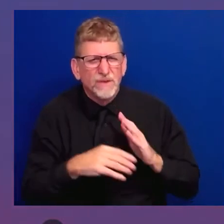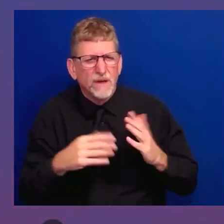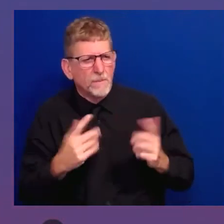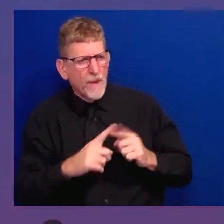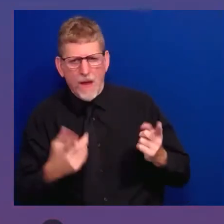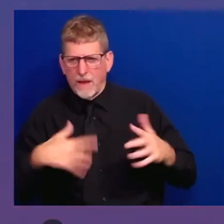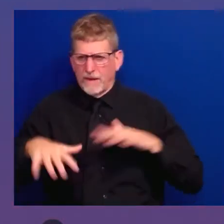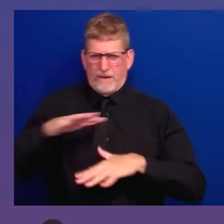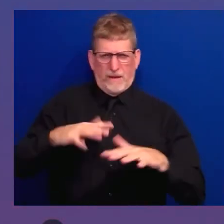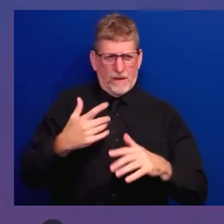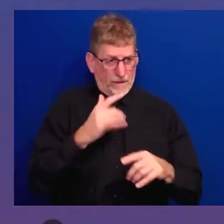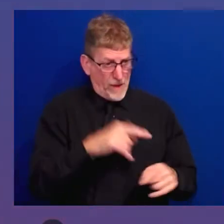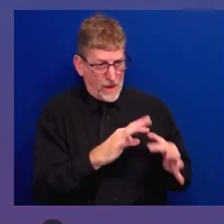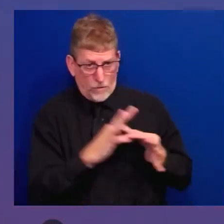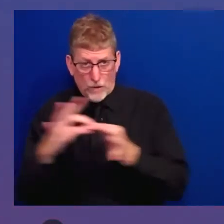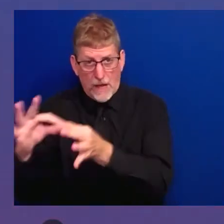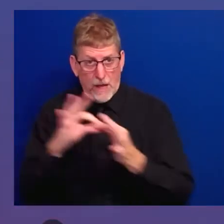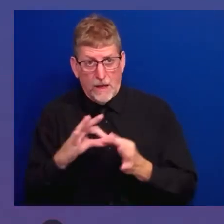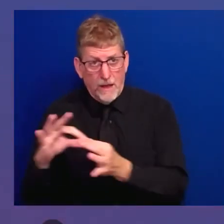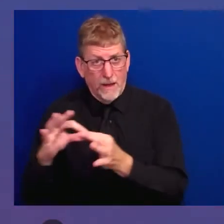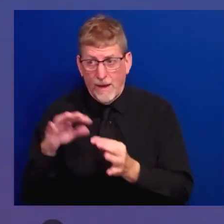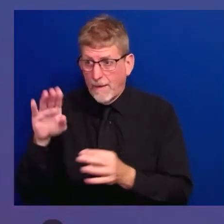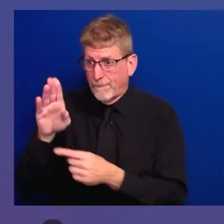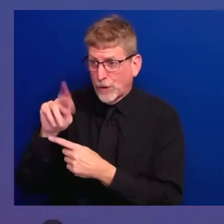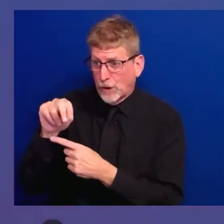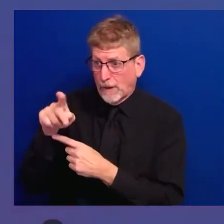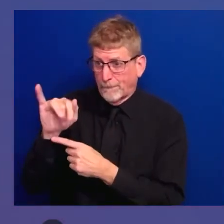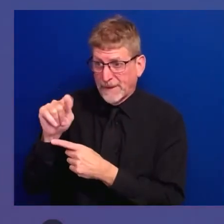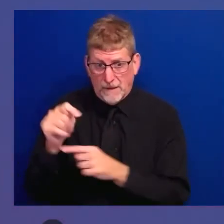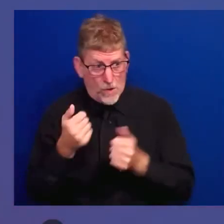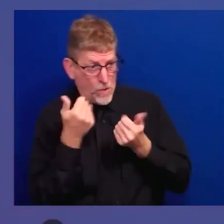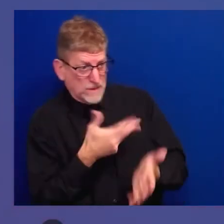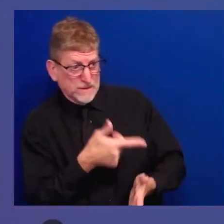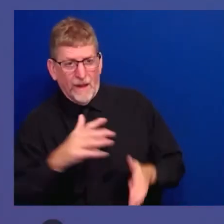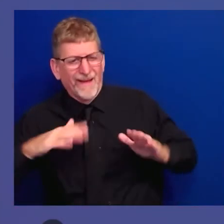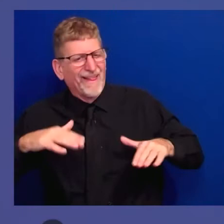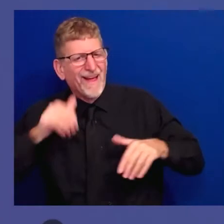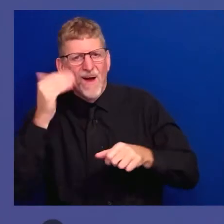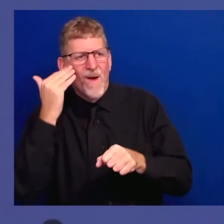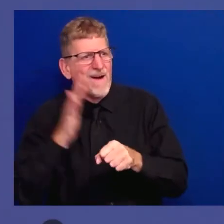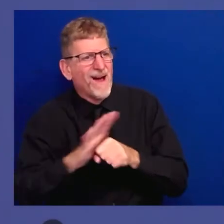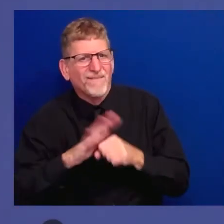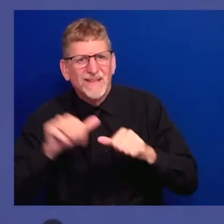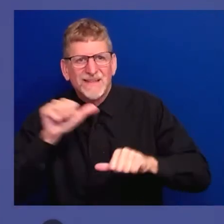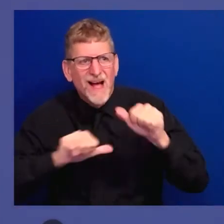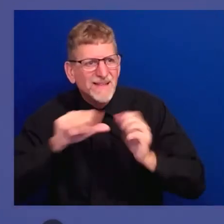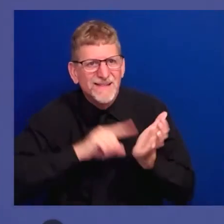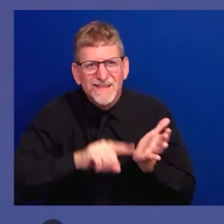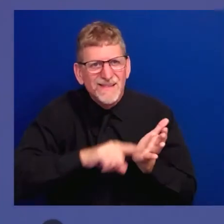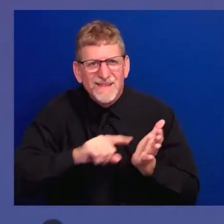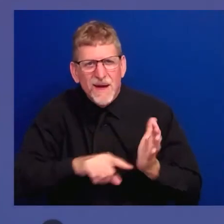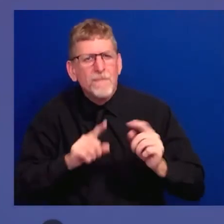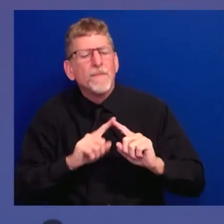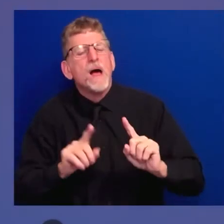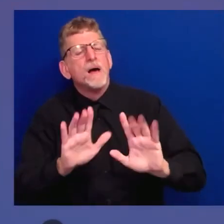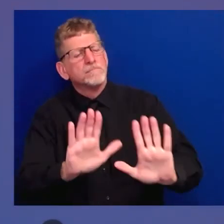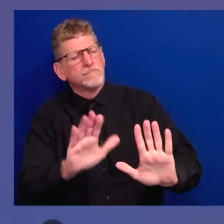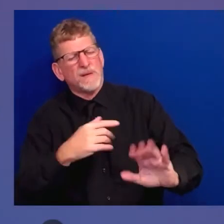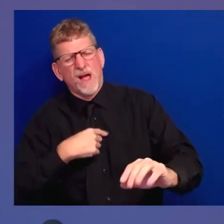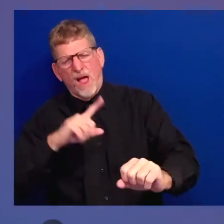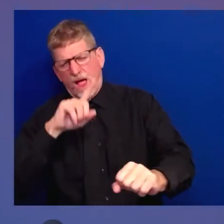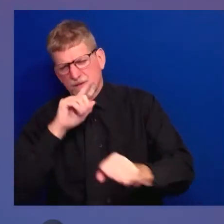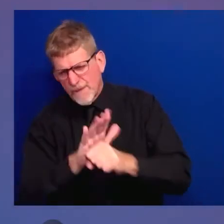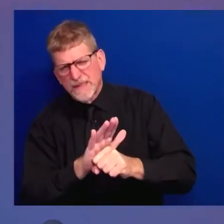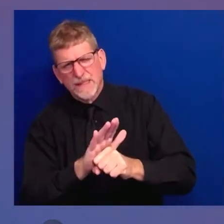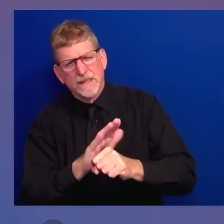these diseases so many of our veterans are now facing. But I'm committed. I'm committed that America make the commitment to find out everything